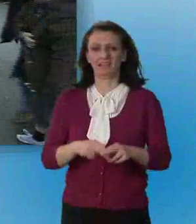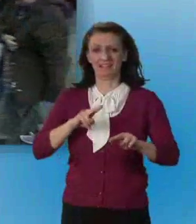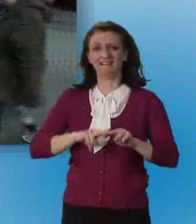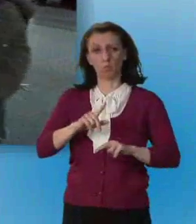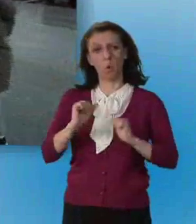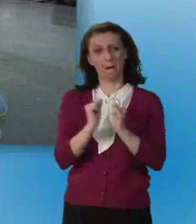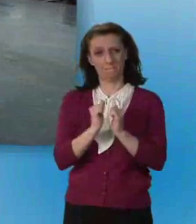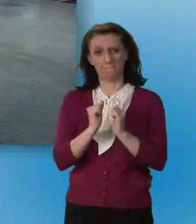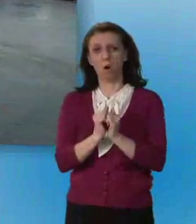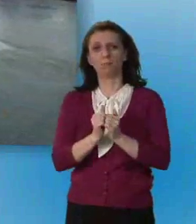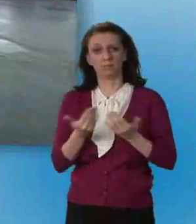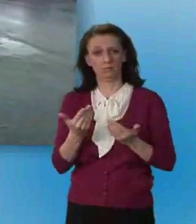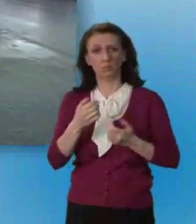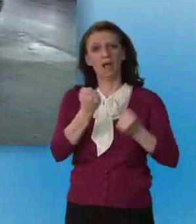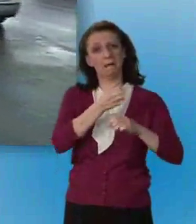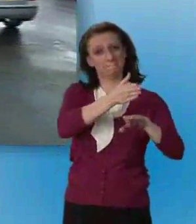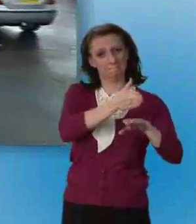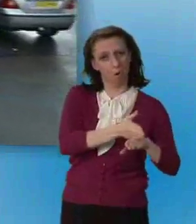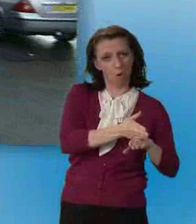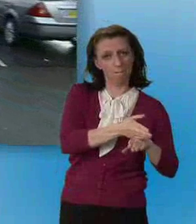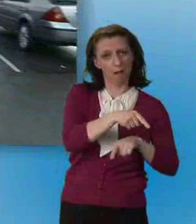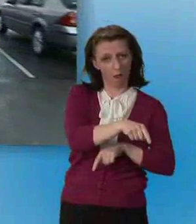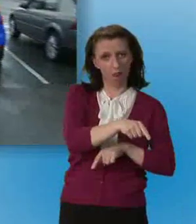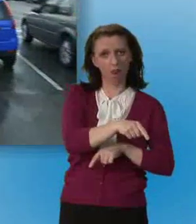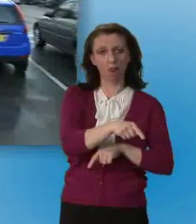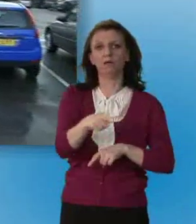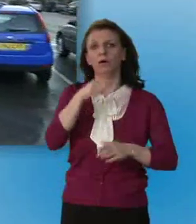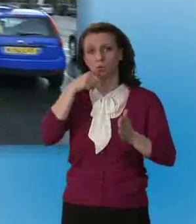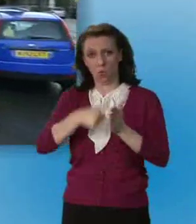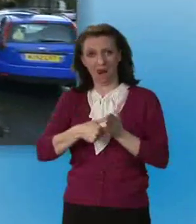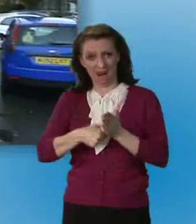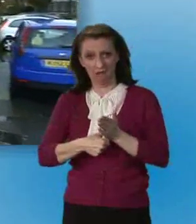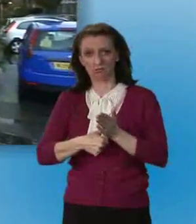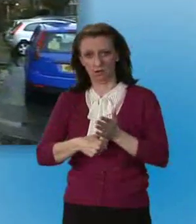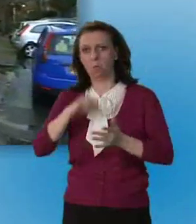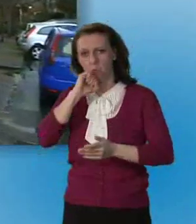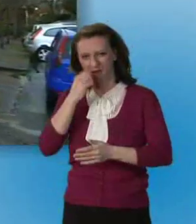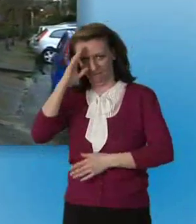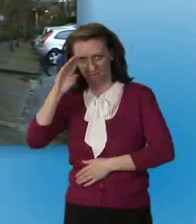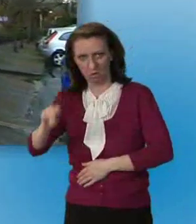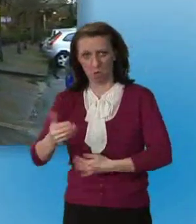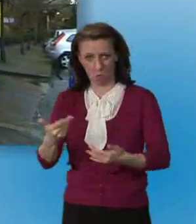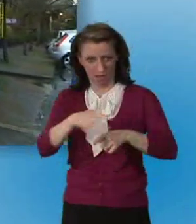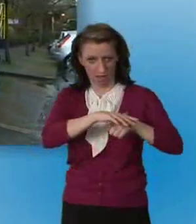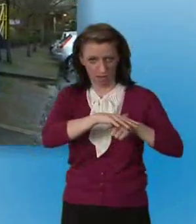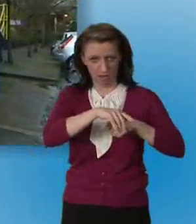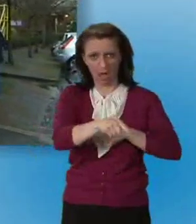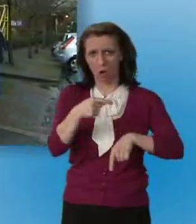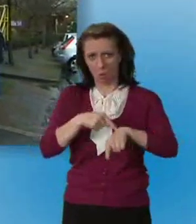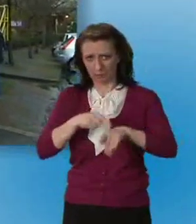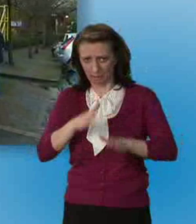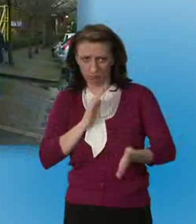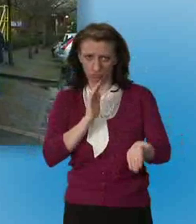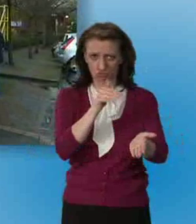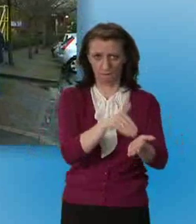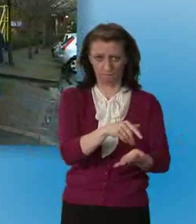If your appointment is to take place at a mobile screening unit your letter will tell you where it is and what time you need